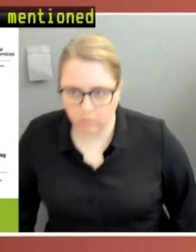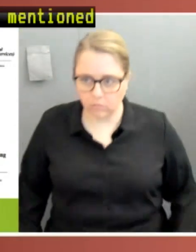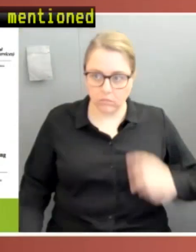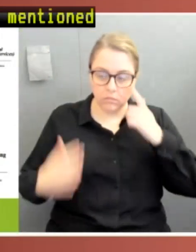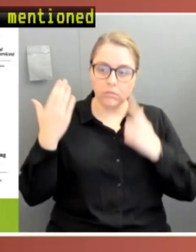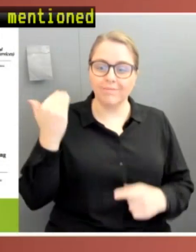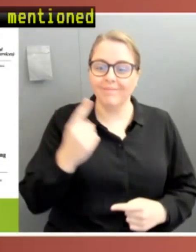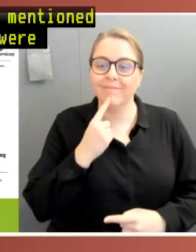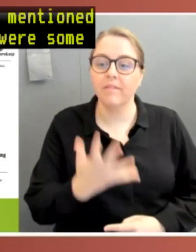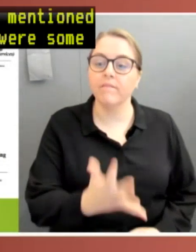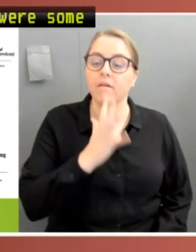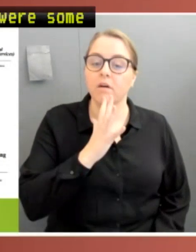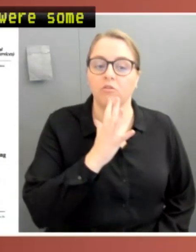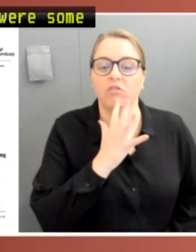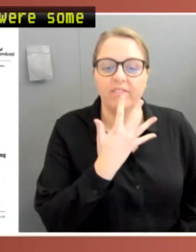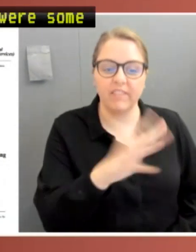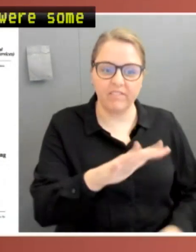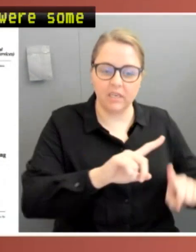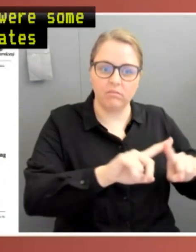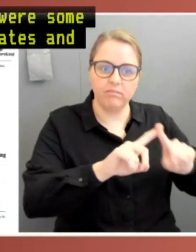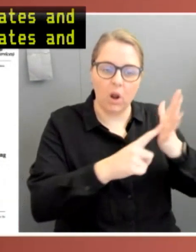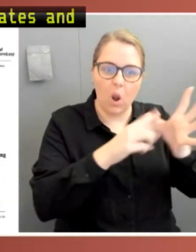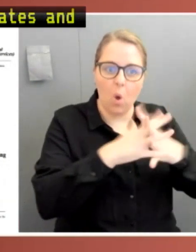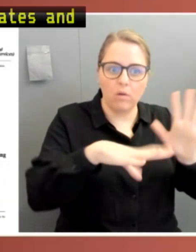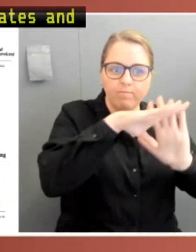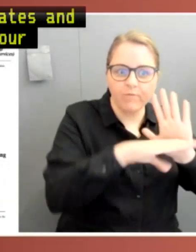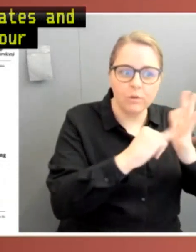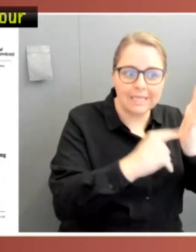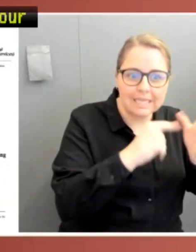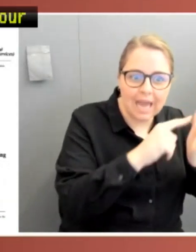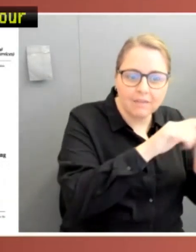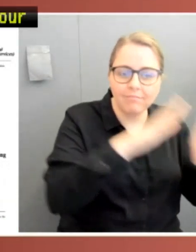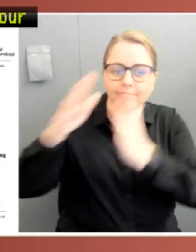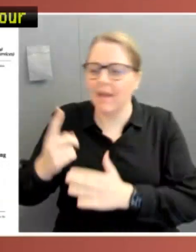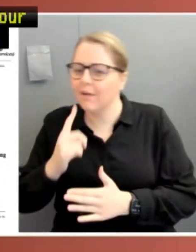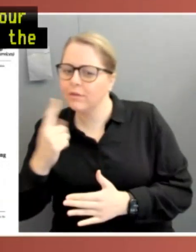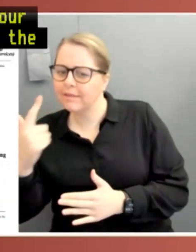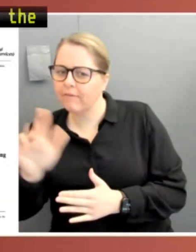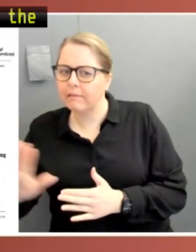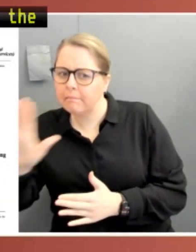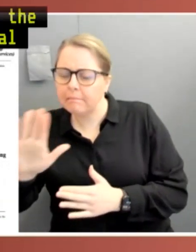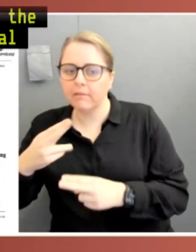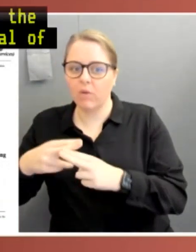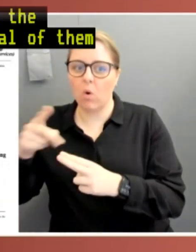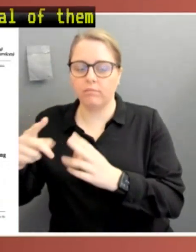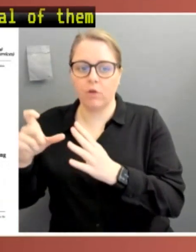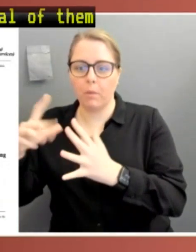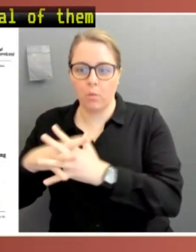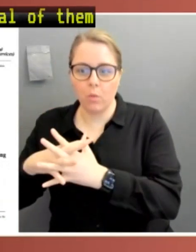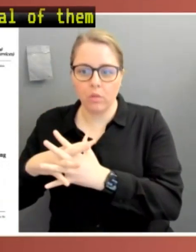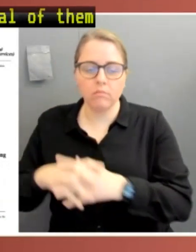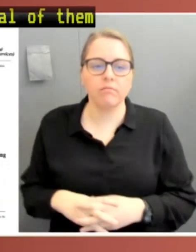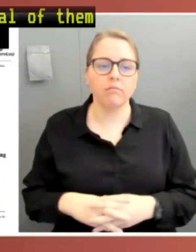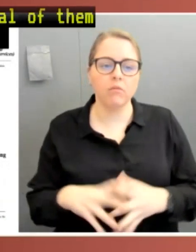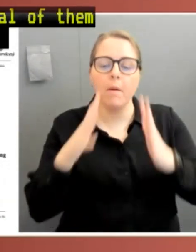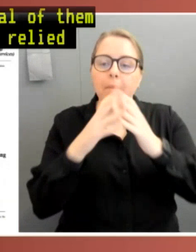another 127 at the Commonwealth level. Here's just several of them found here. So the government relied on these powers to issue volume disorders. In many cases, they